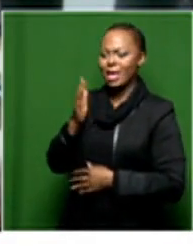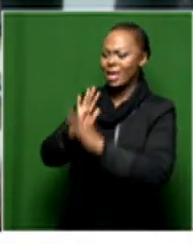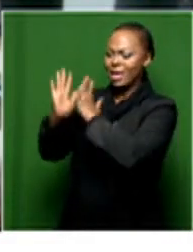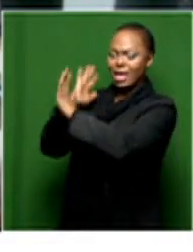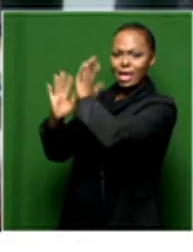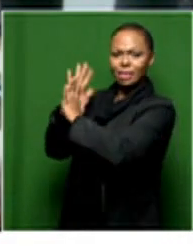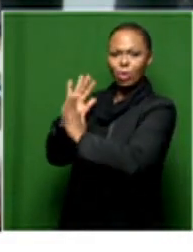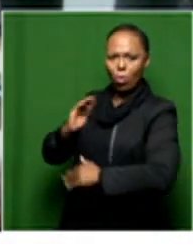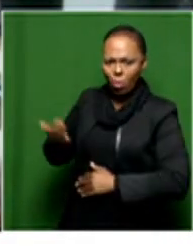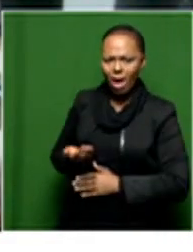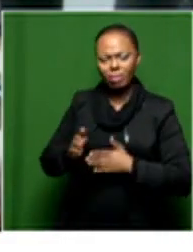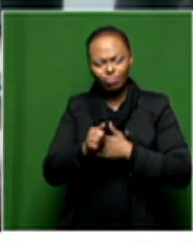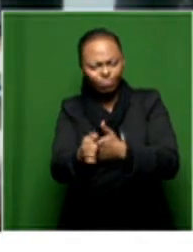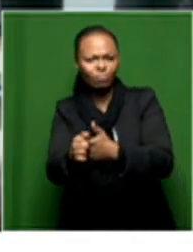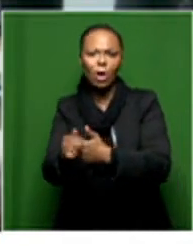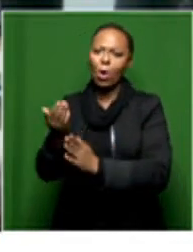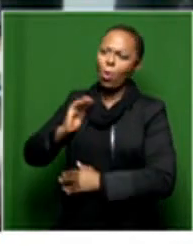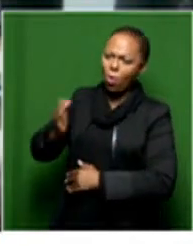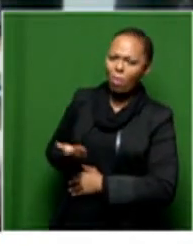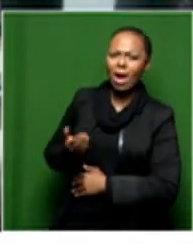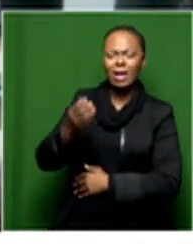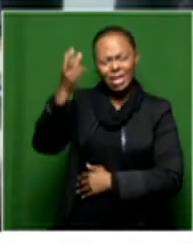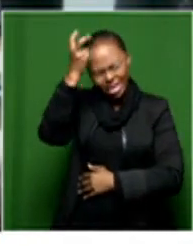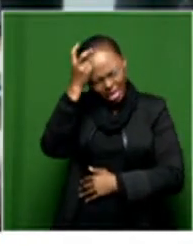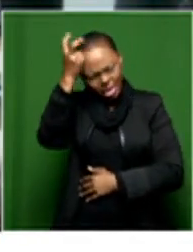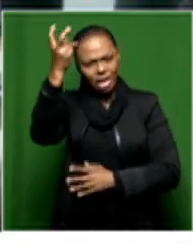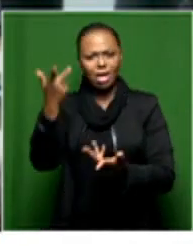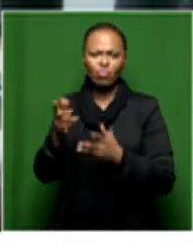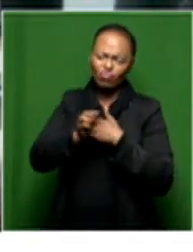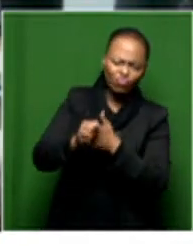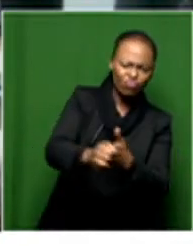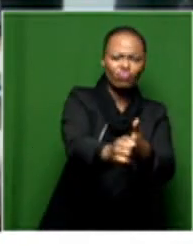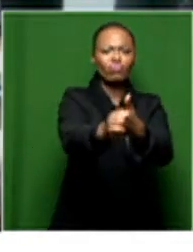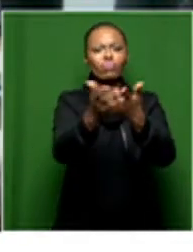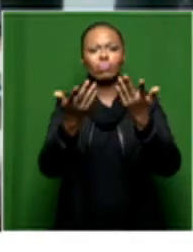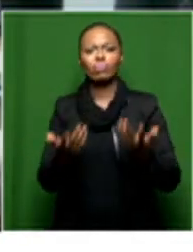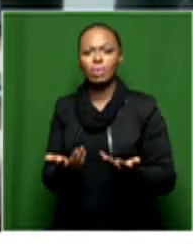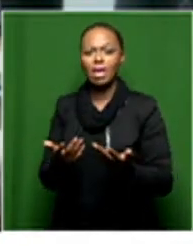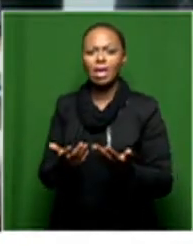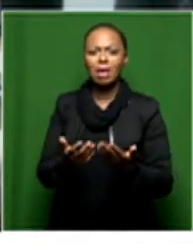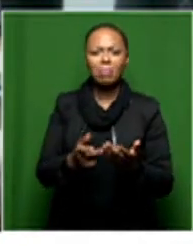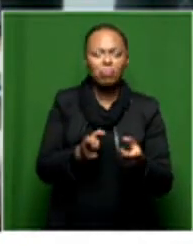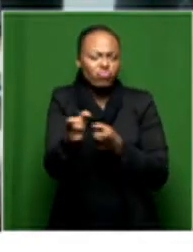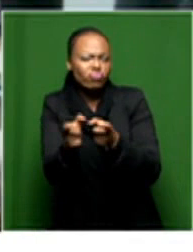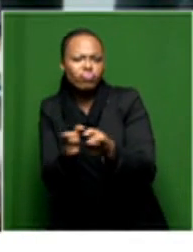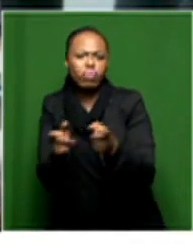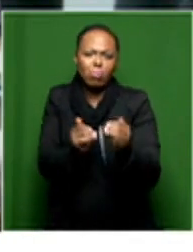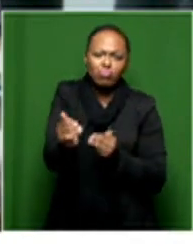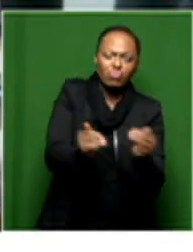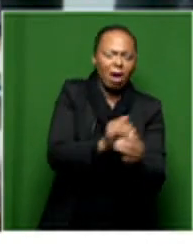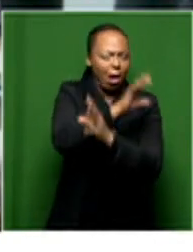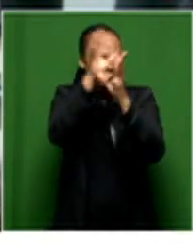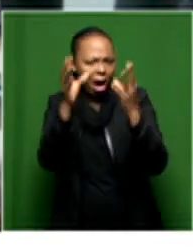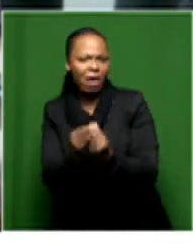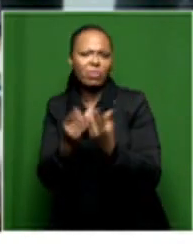of this. Women have been kings and ruling and running all these warrior spaces, you